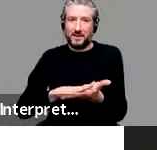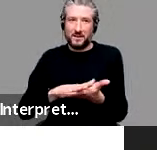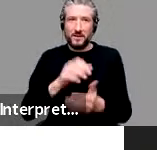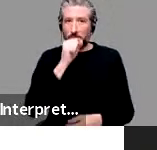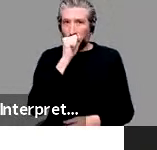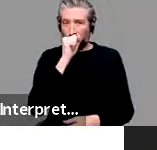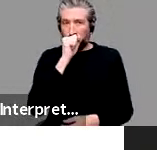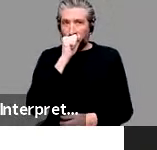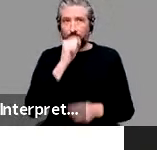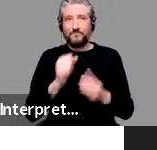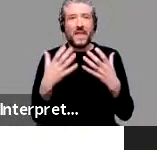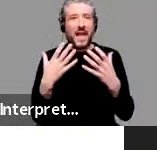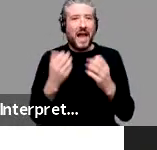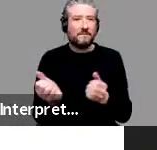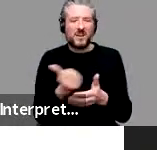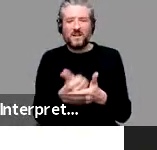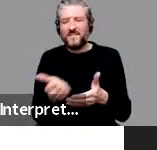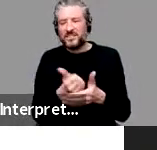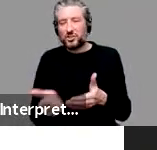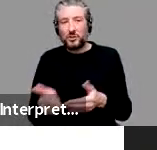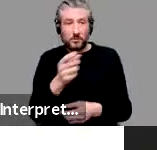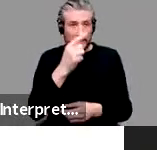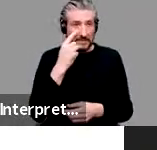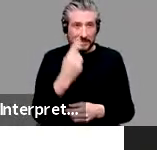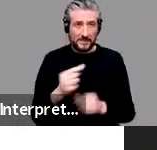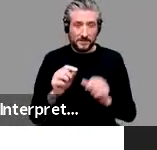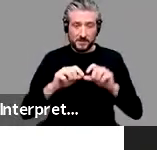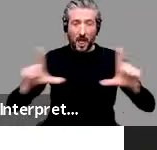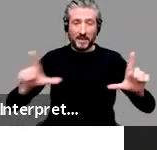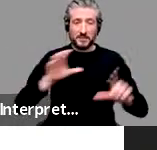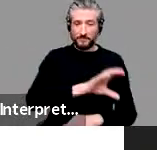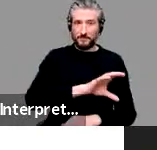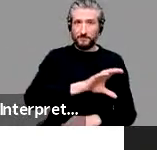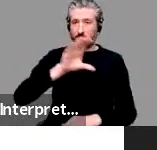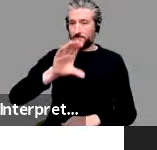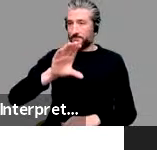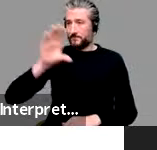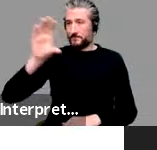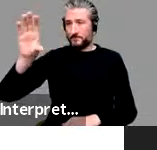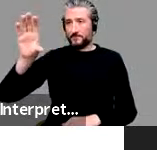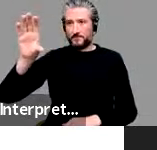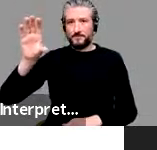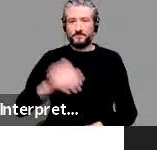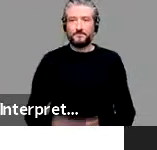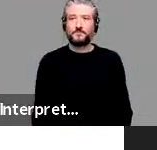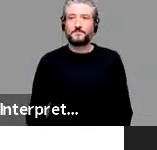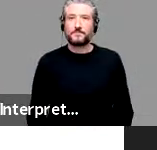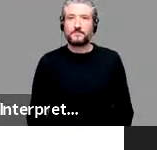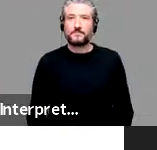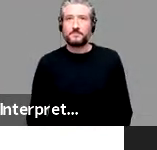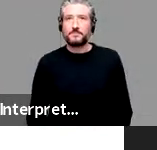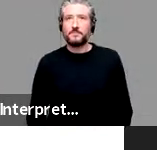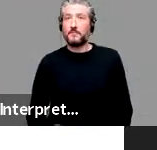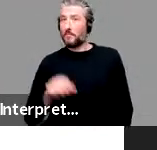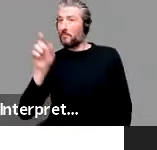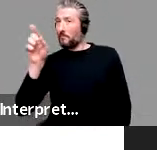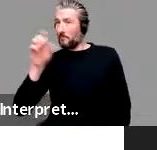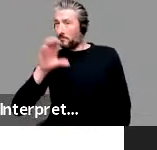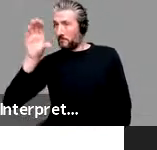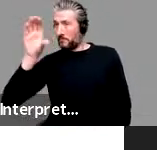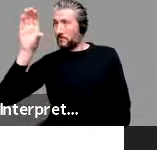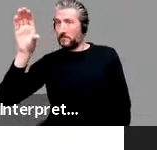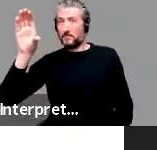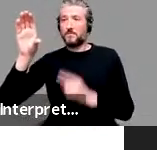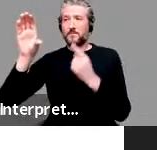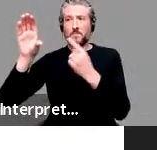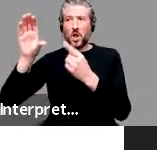conventional application of the word cap. Here's another one. And this is, this would be a novel, a novel extension